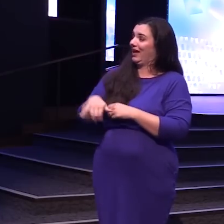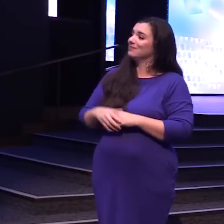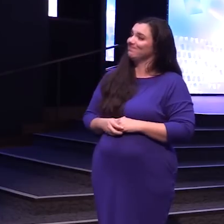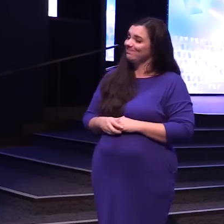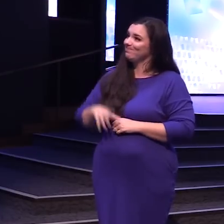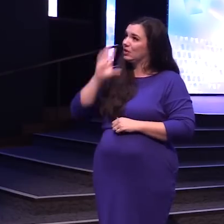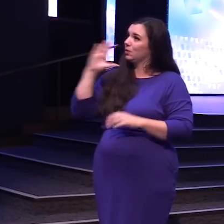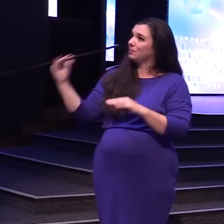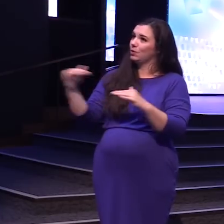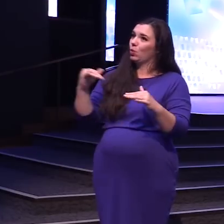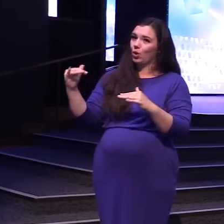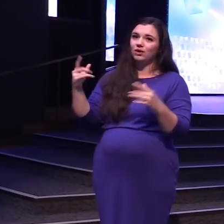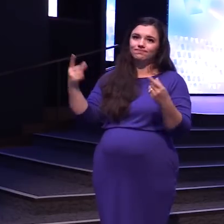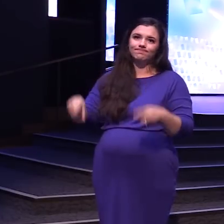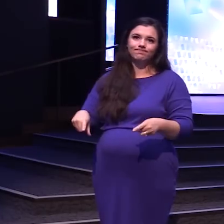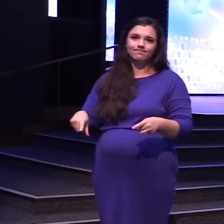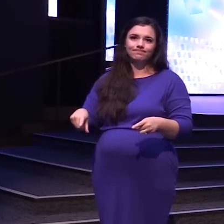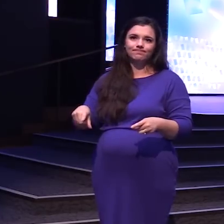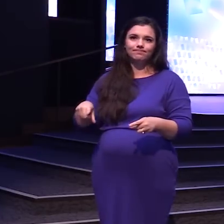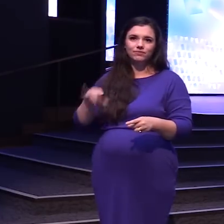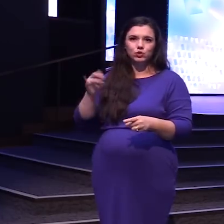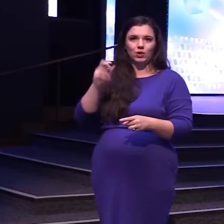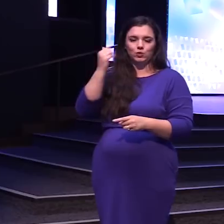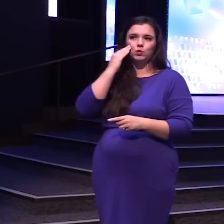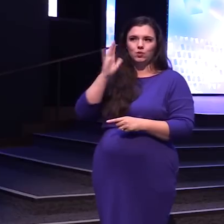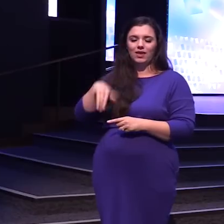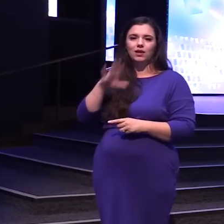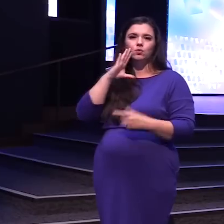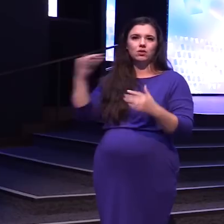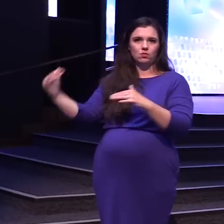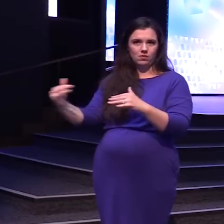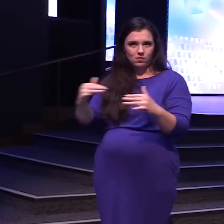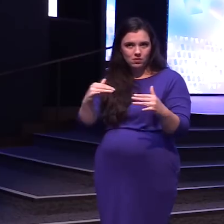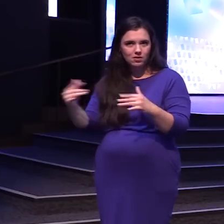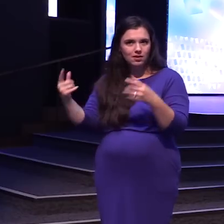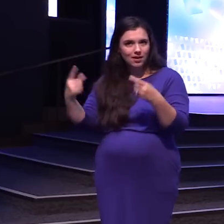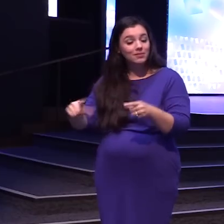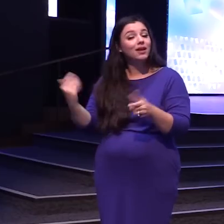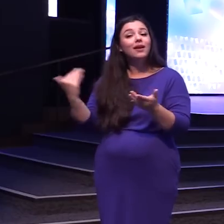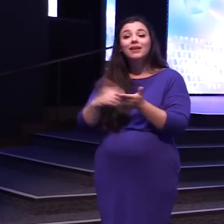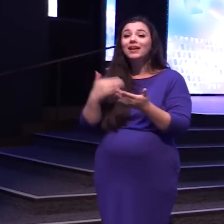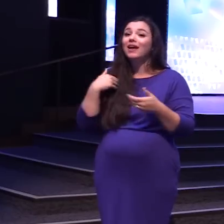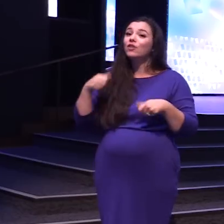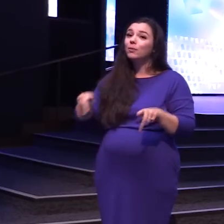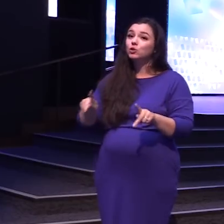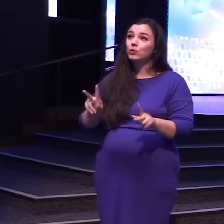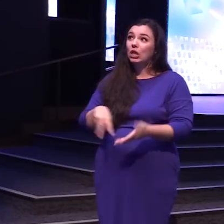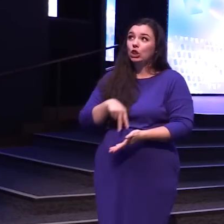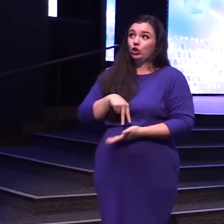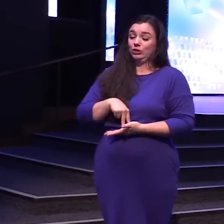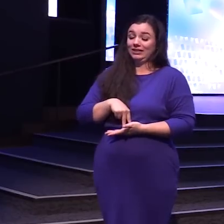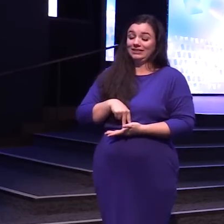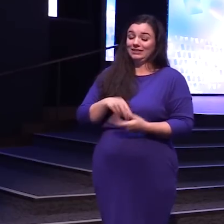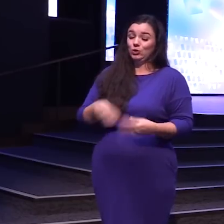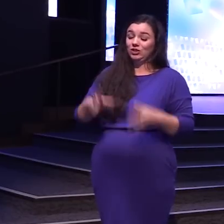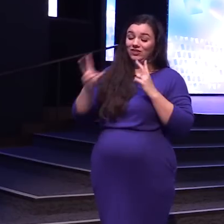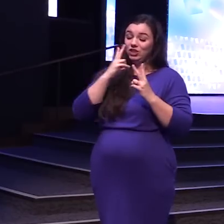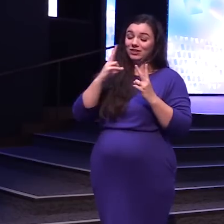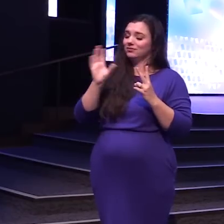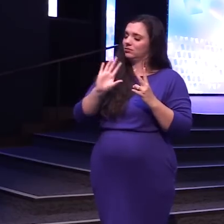Some battles ahead of us Joshua again Has an opportunity Lock your knees No no no